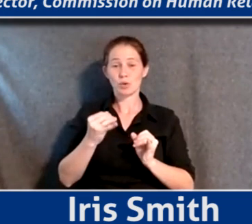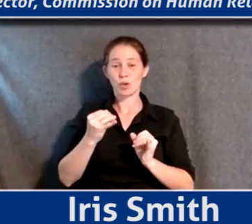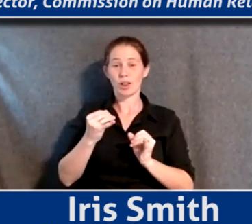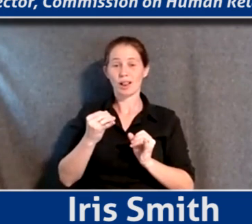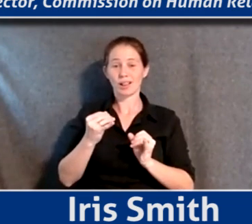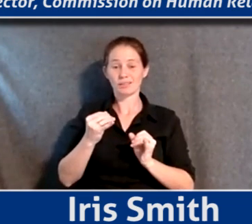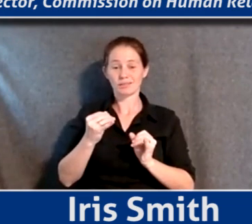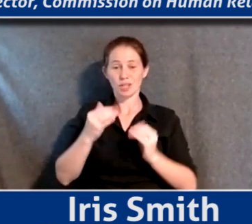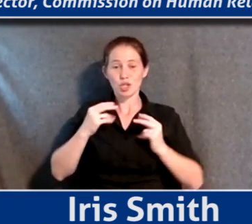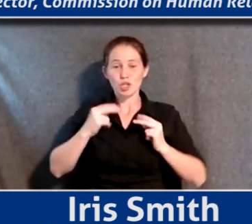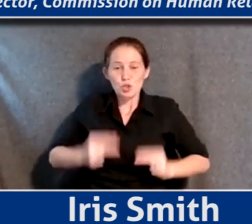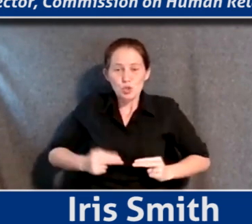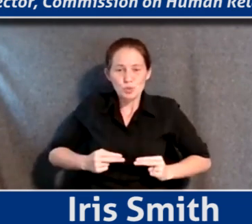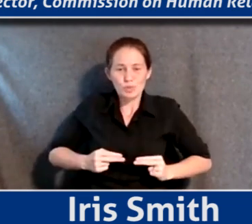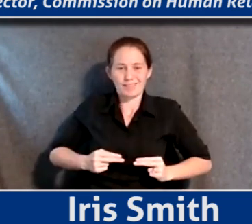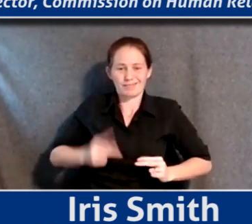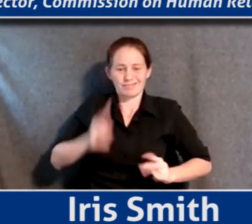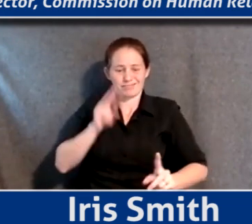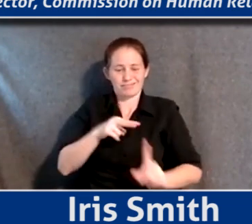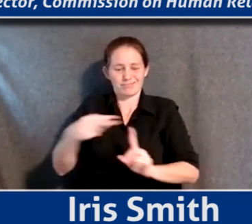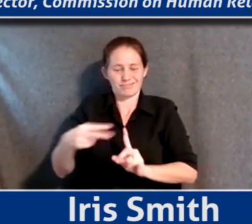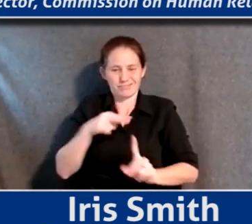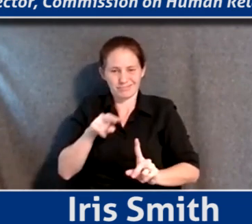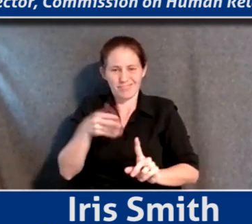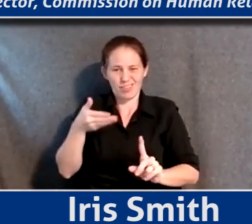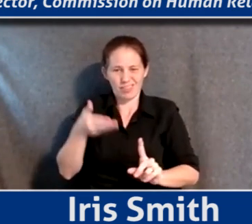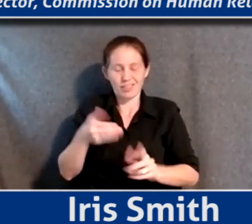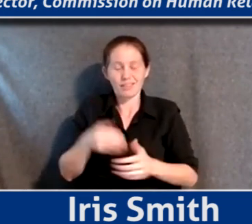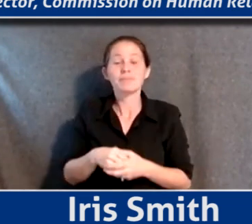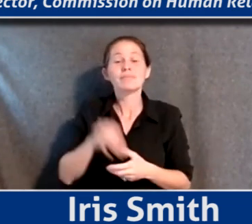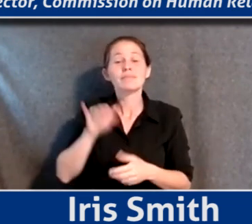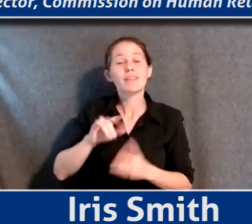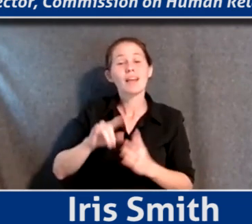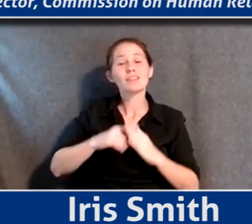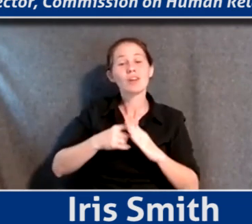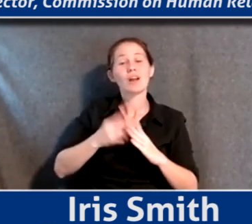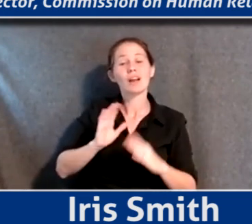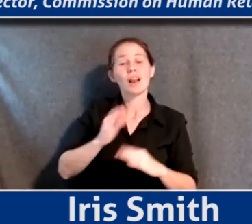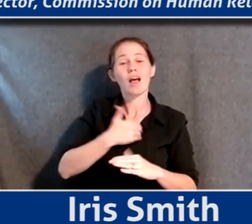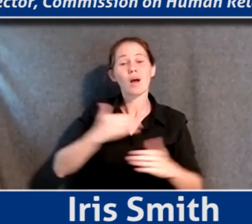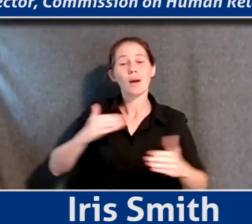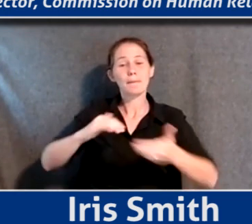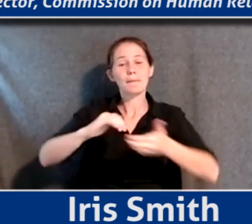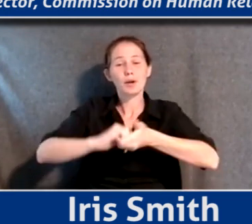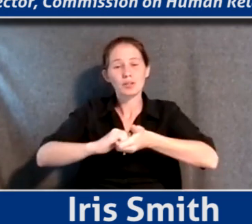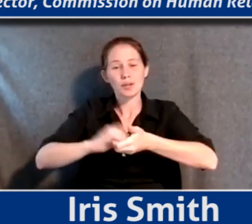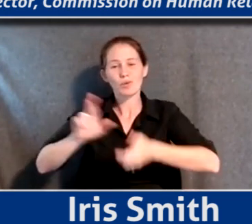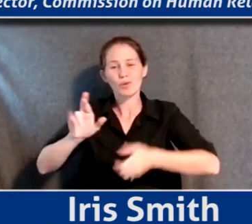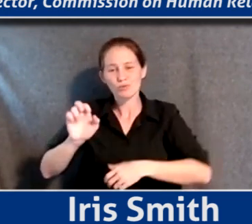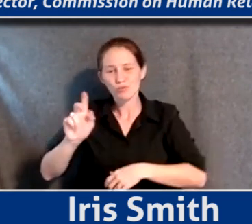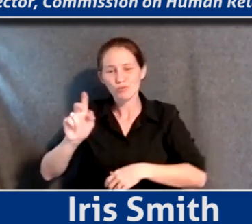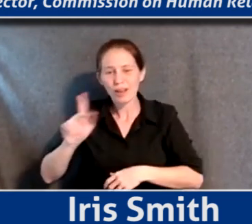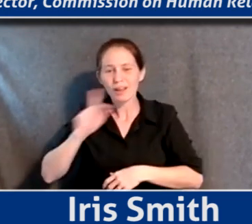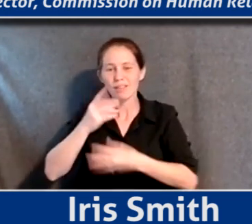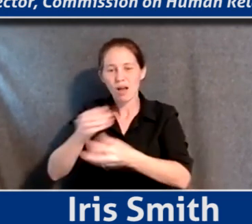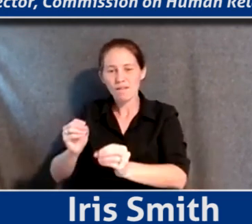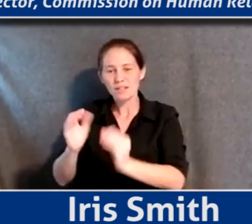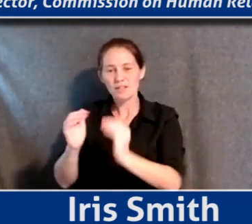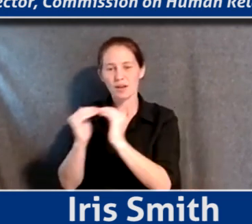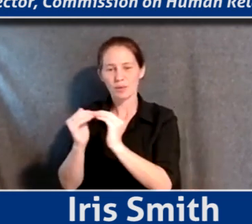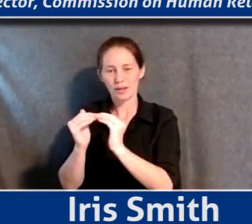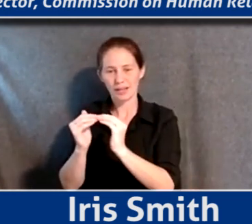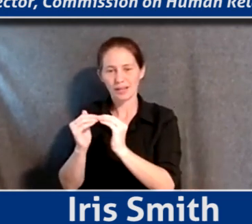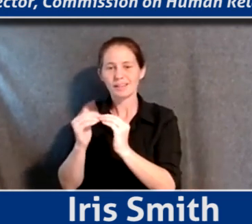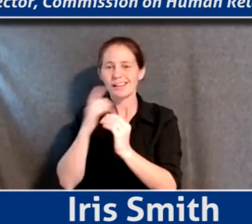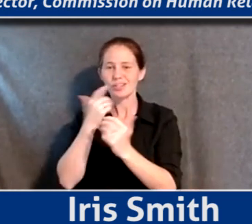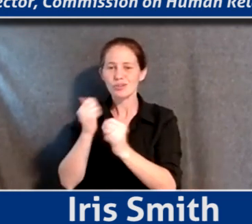exists. And that's really what started, you know, our partnership with kind of RIC and the Office of Equity in terms of integrating some of these